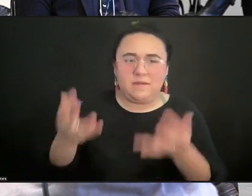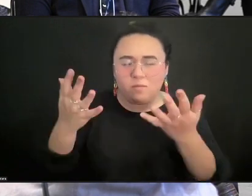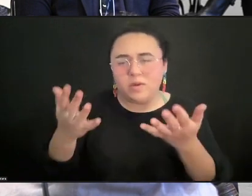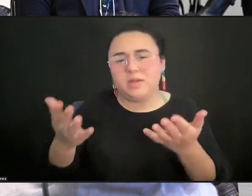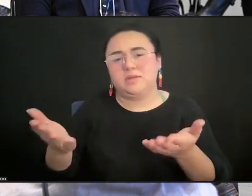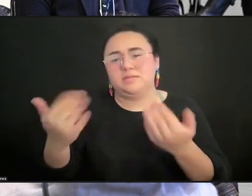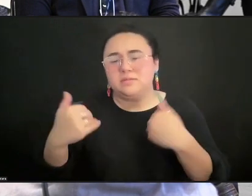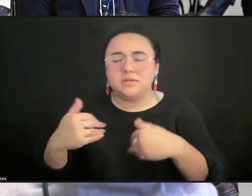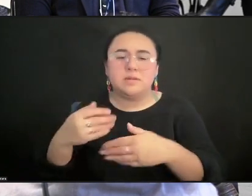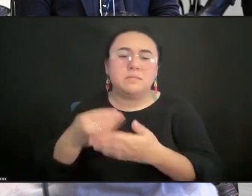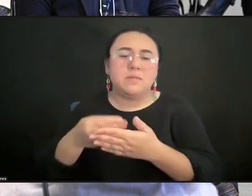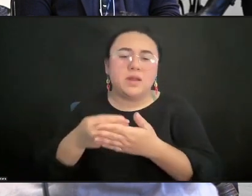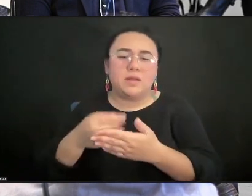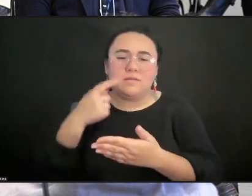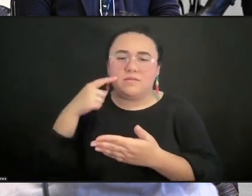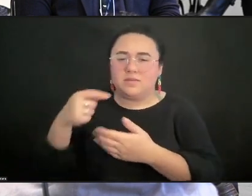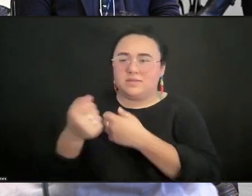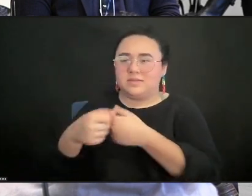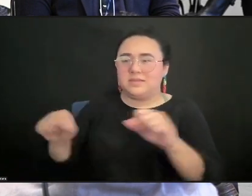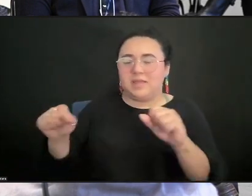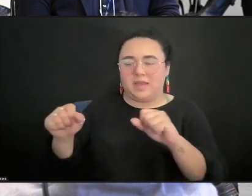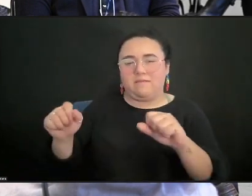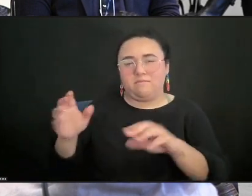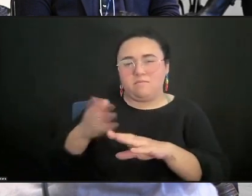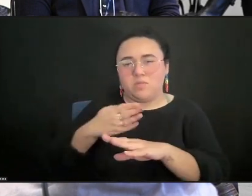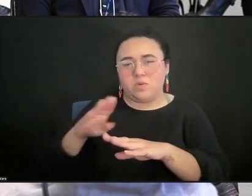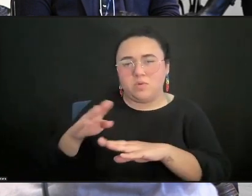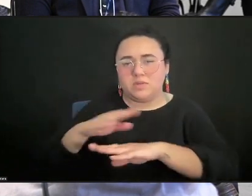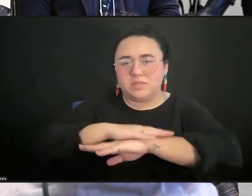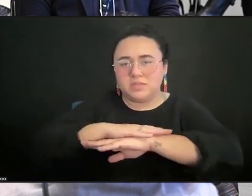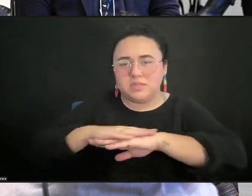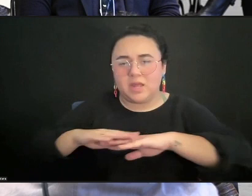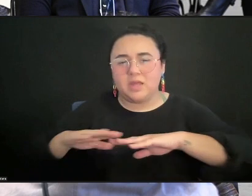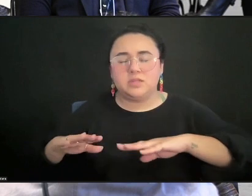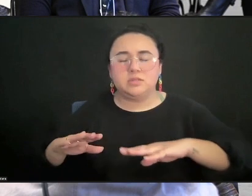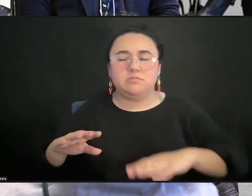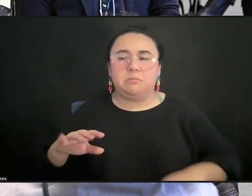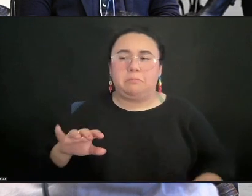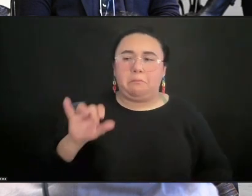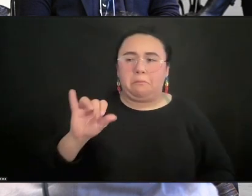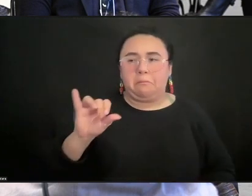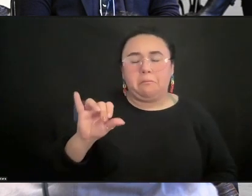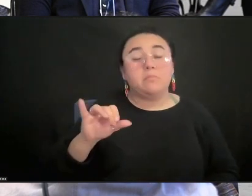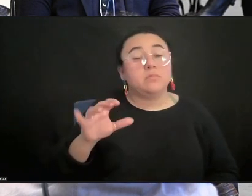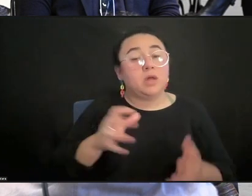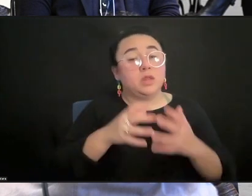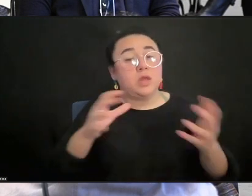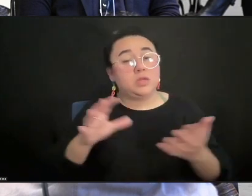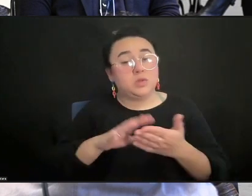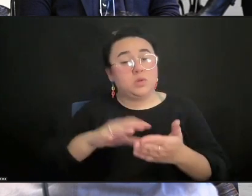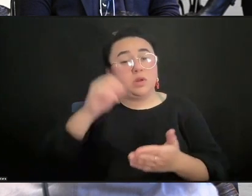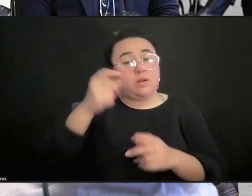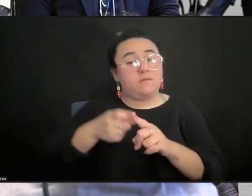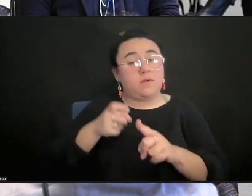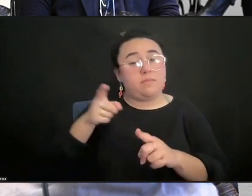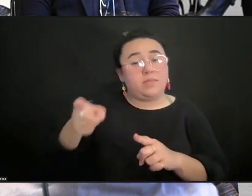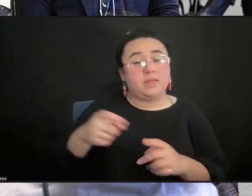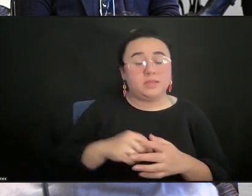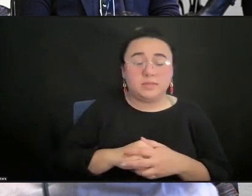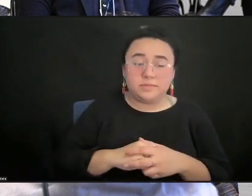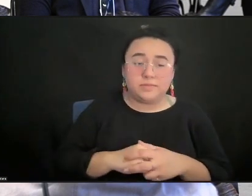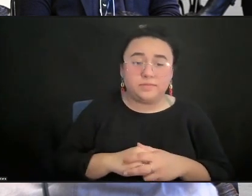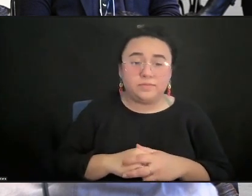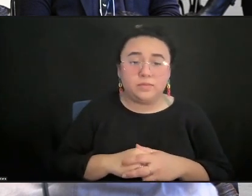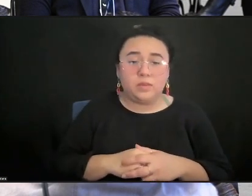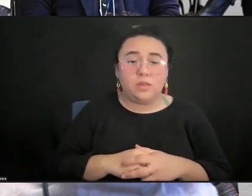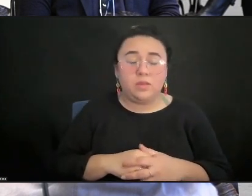and we have a lot to learn, I think, from expanding our purview from MFA artists.